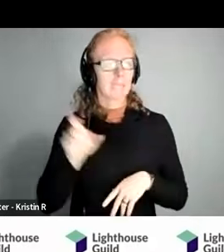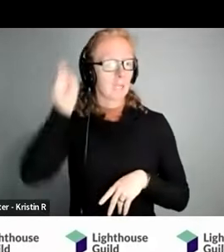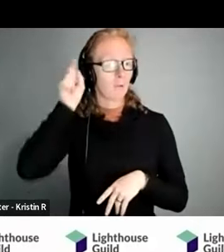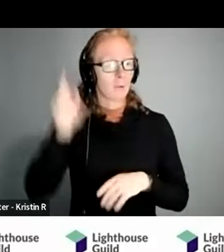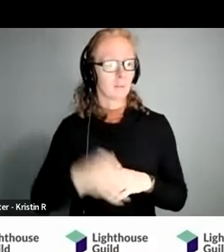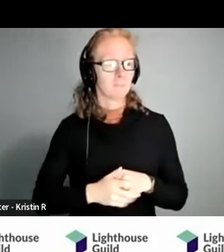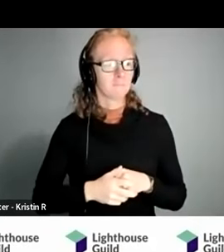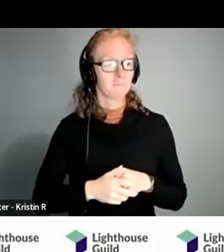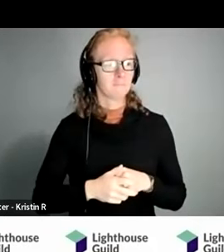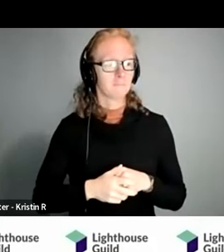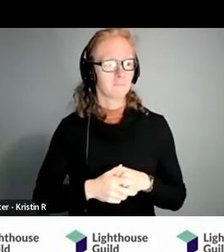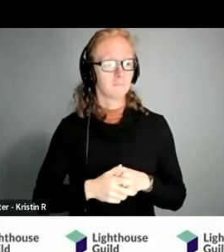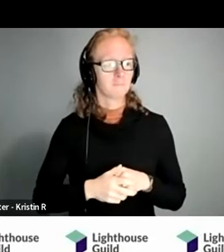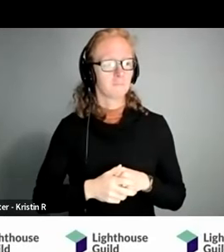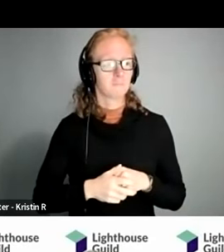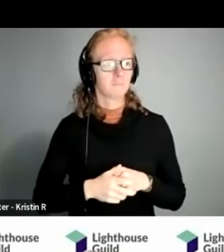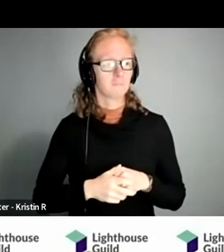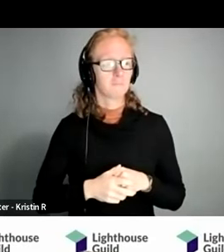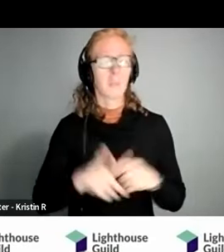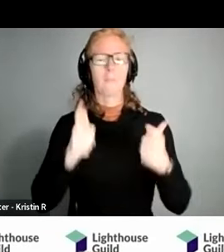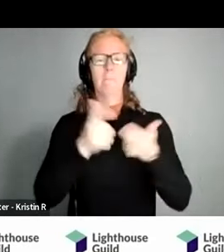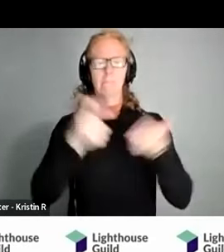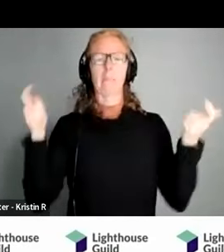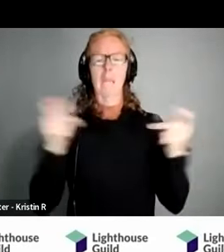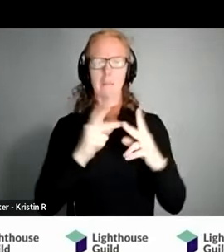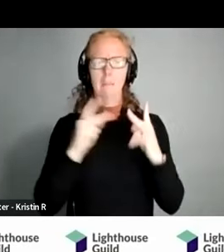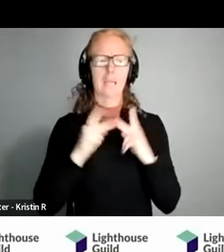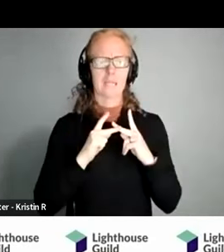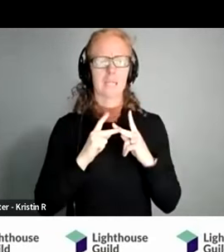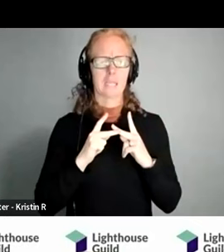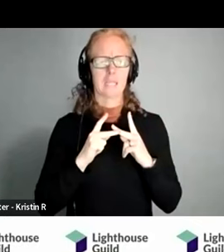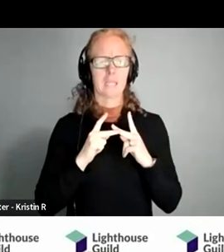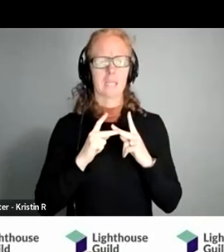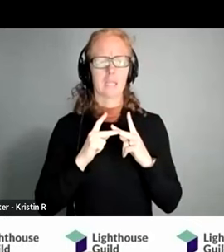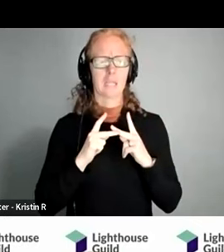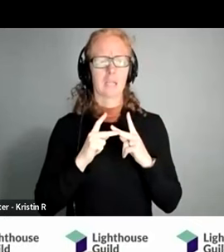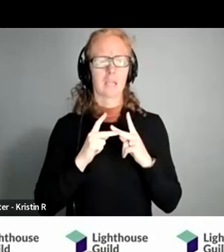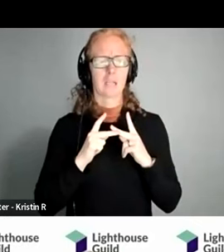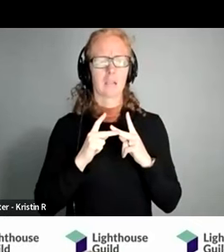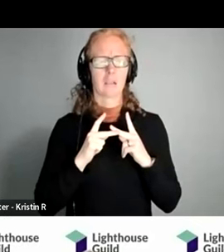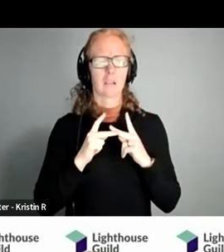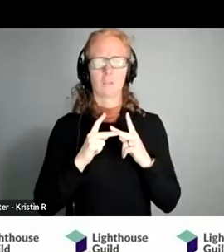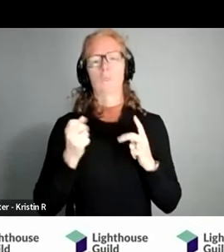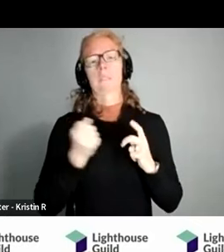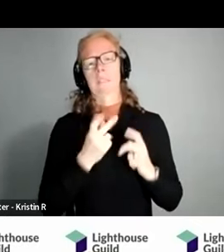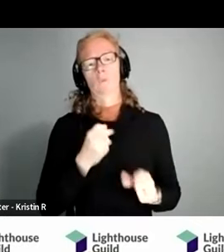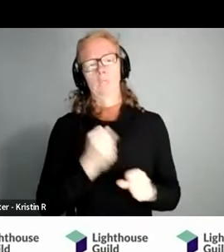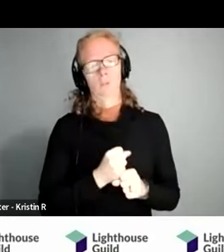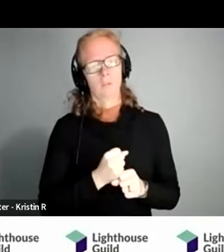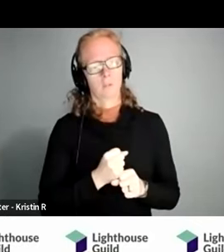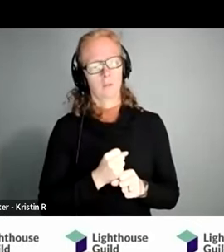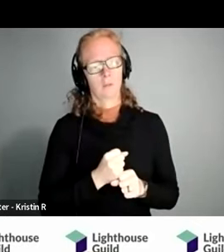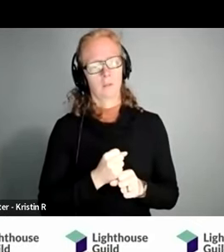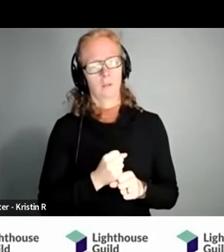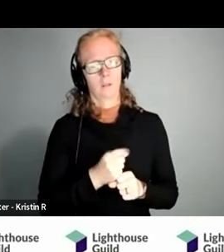in crowded big areas now for several years they come in